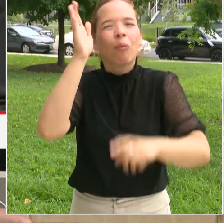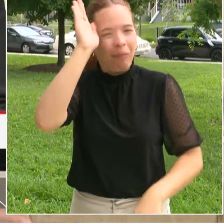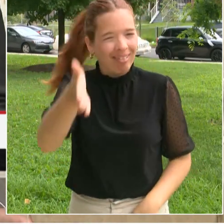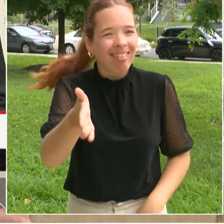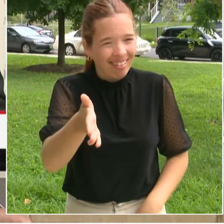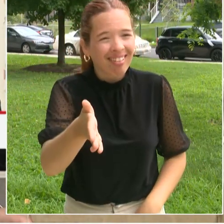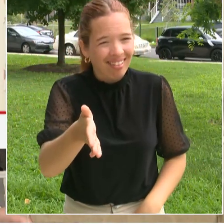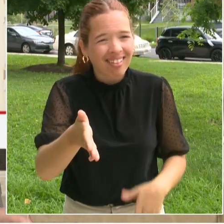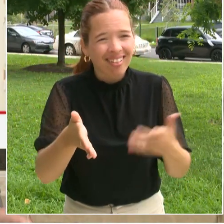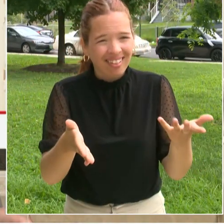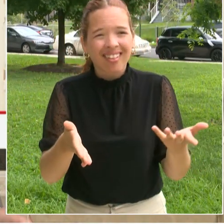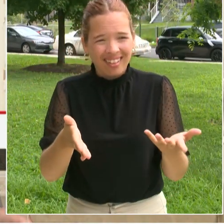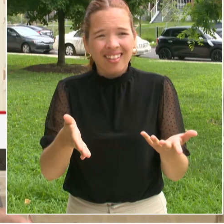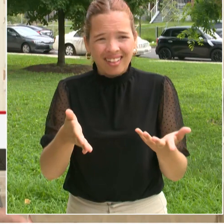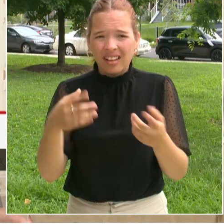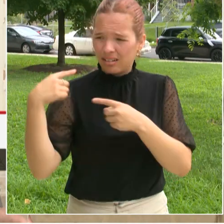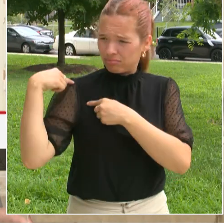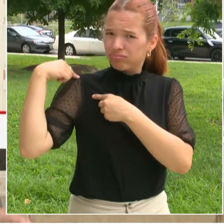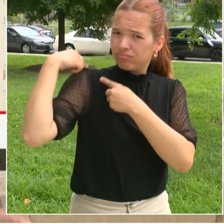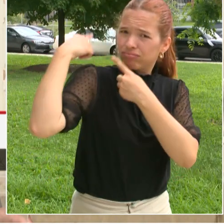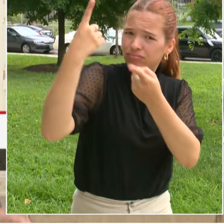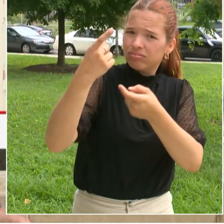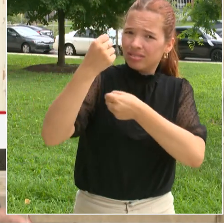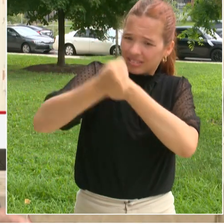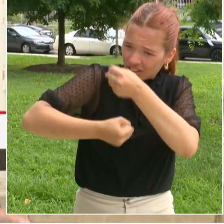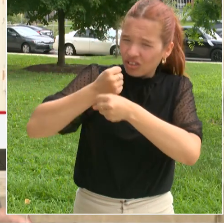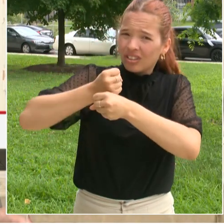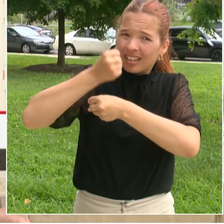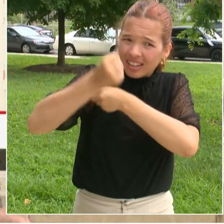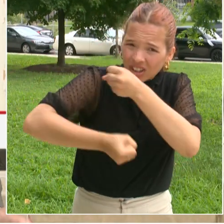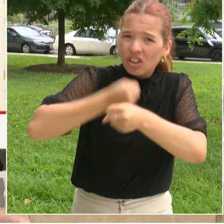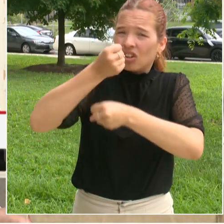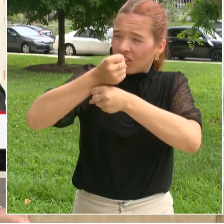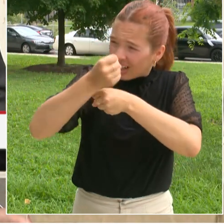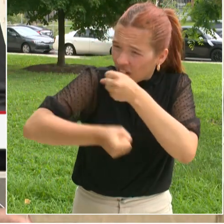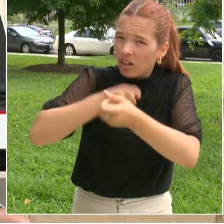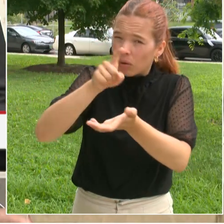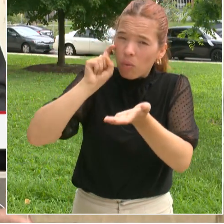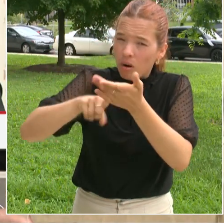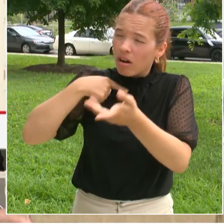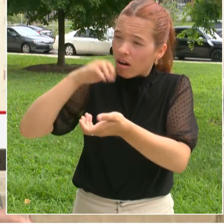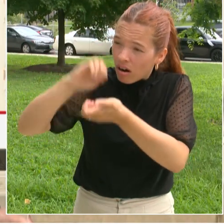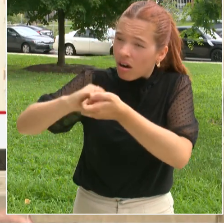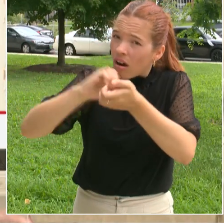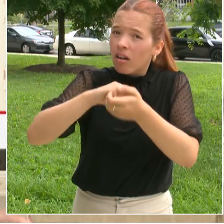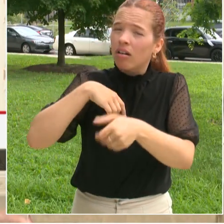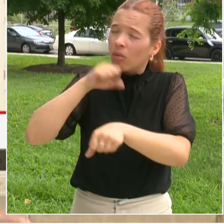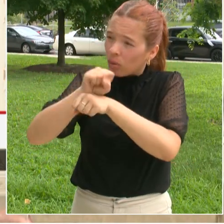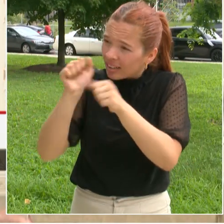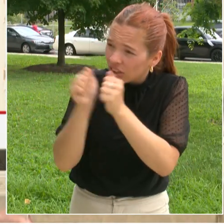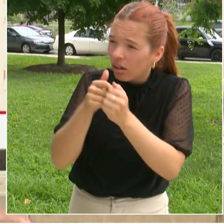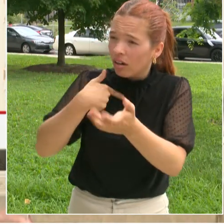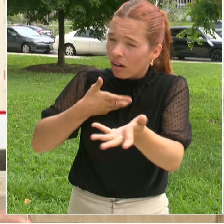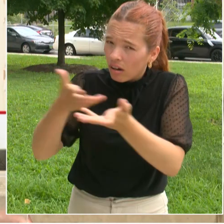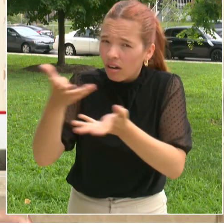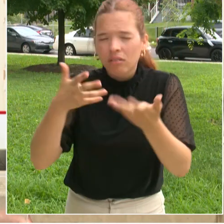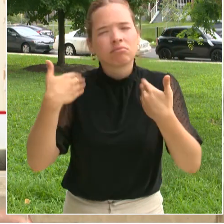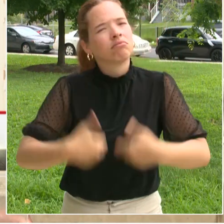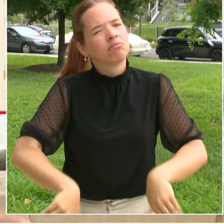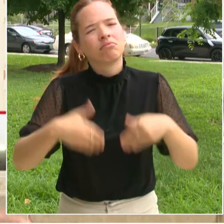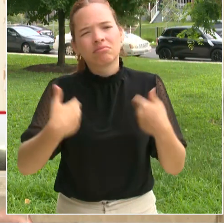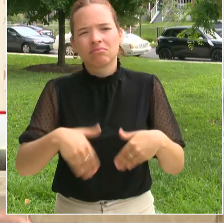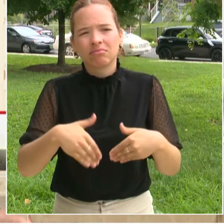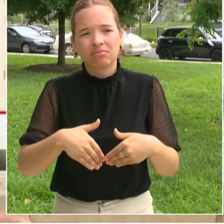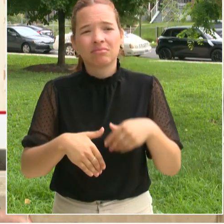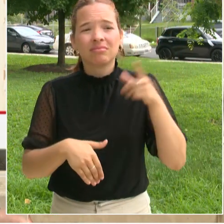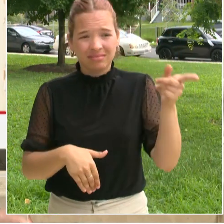Also, as you think about where we are today in just a few weeks to open the schools, Dr. Bennett, I'm quite sure you and all the parents are thinking